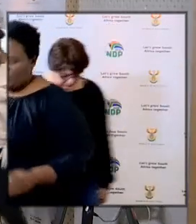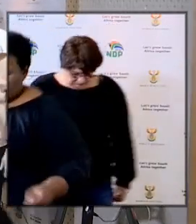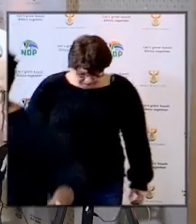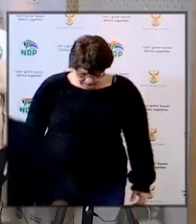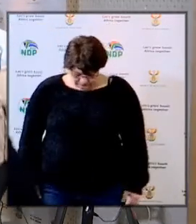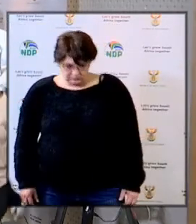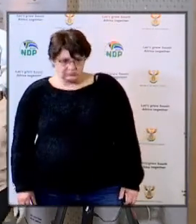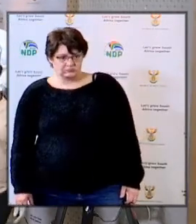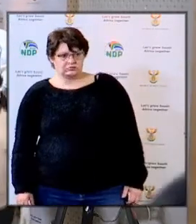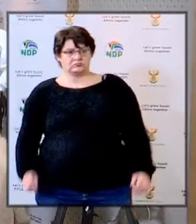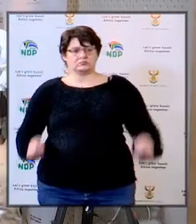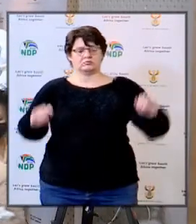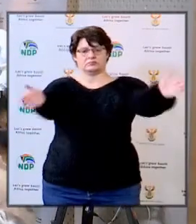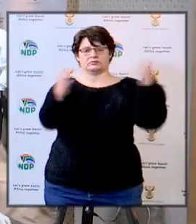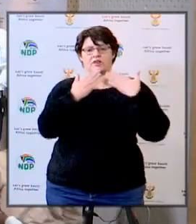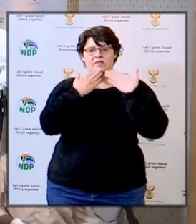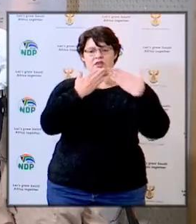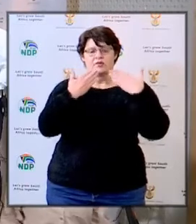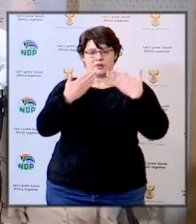Thanks, Elijah.